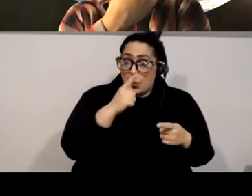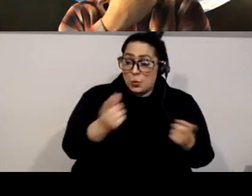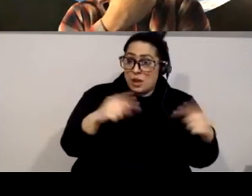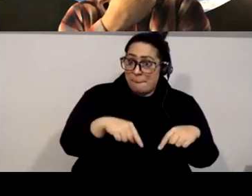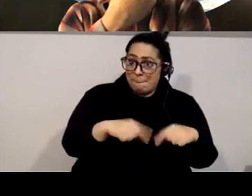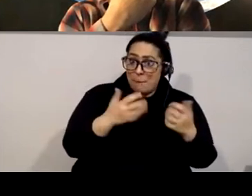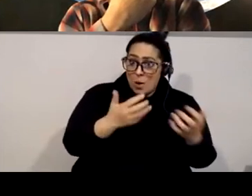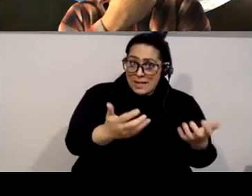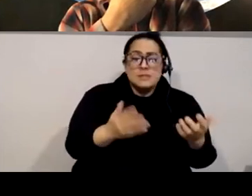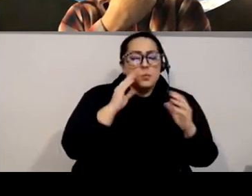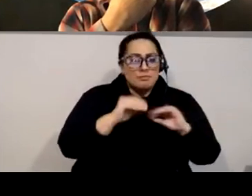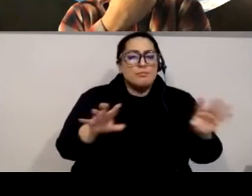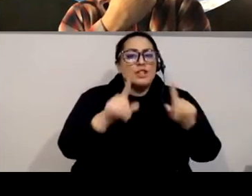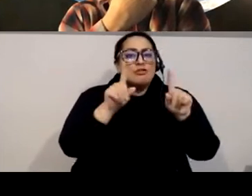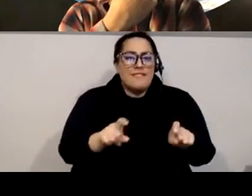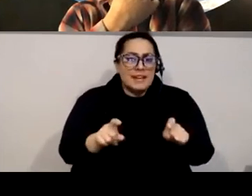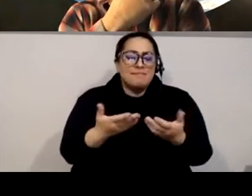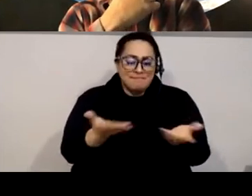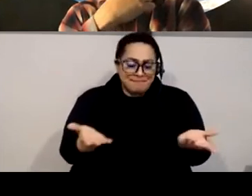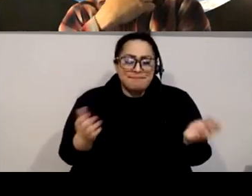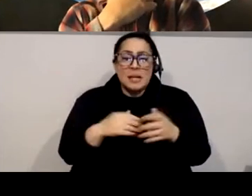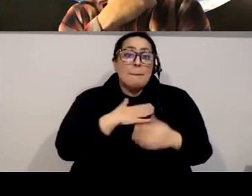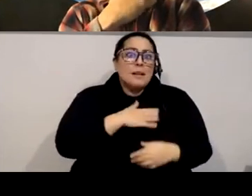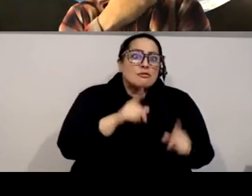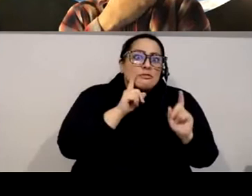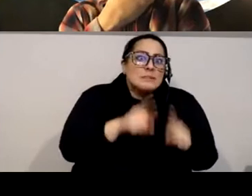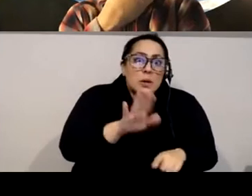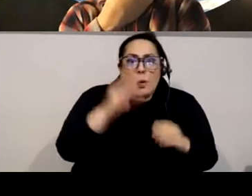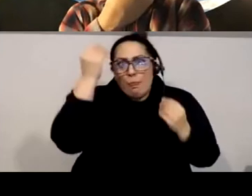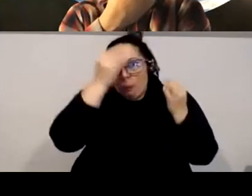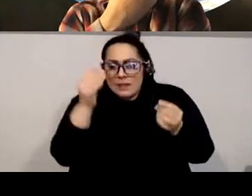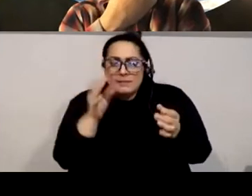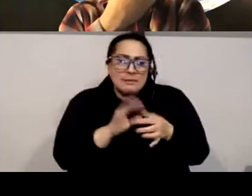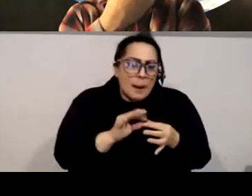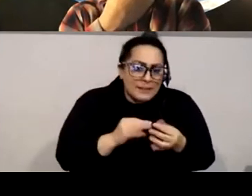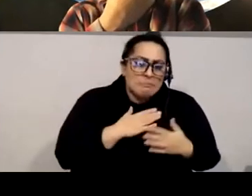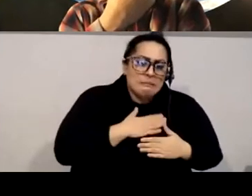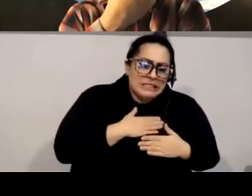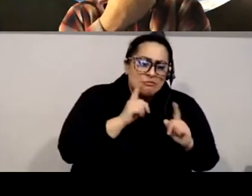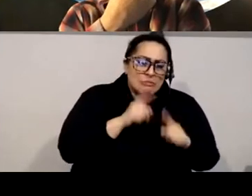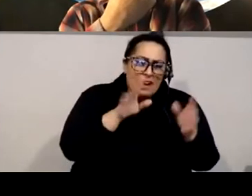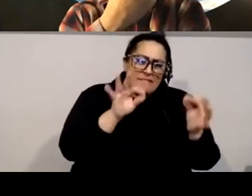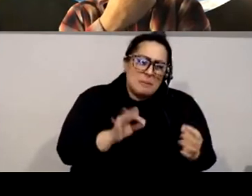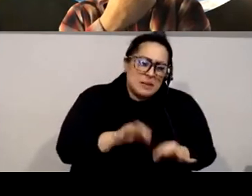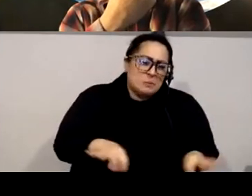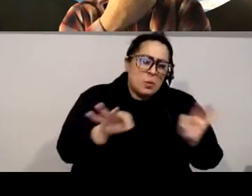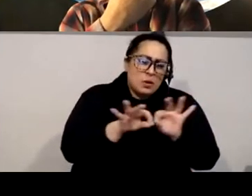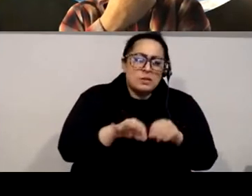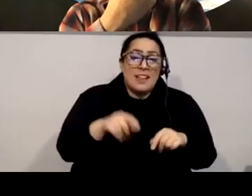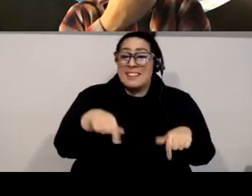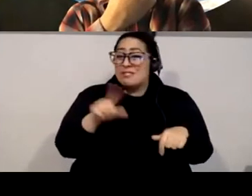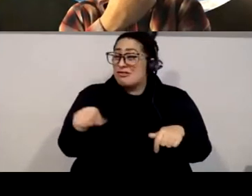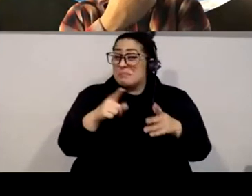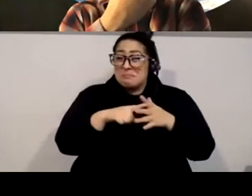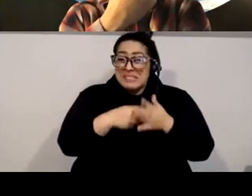would like you to please respond with your thoughts and comments, because we hope that this is just the beginning of a